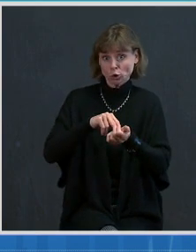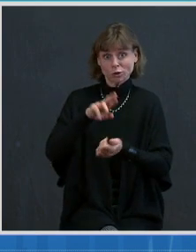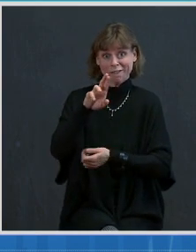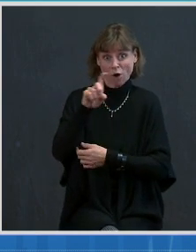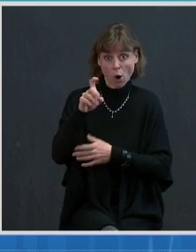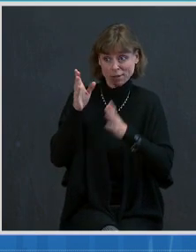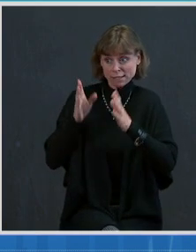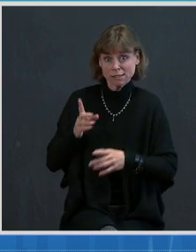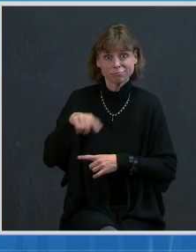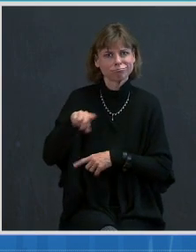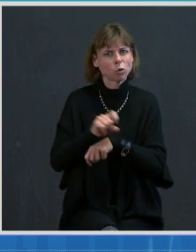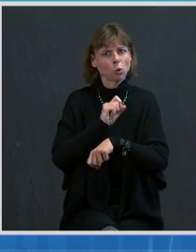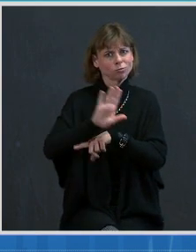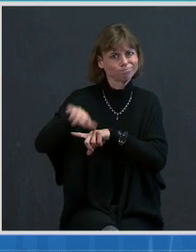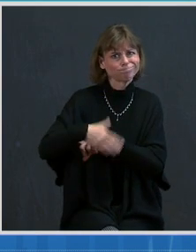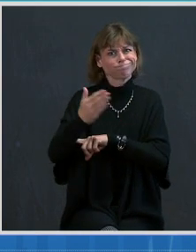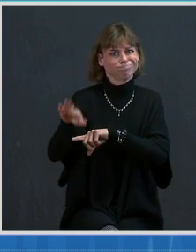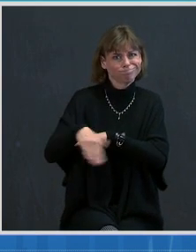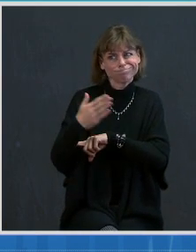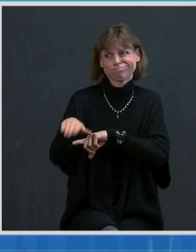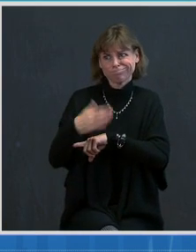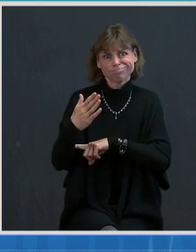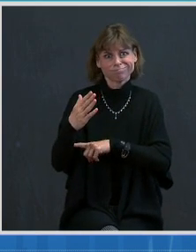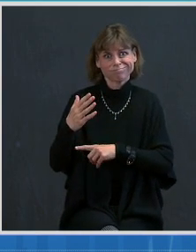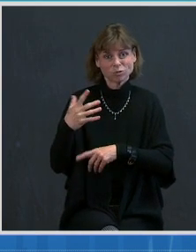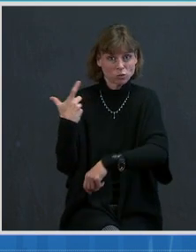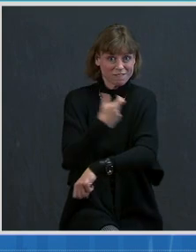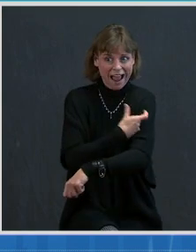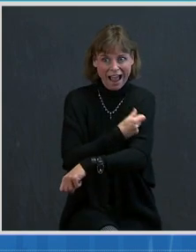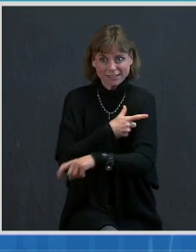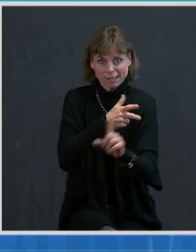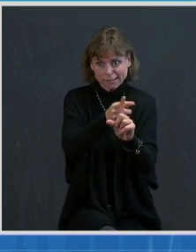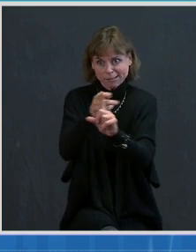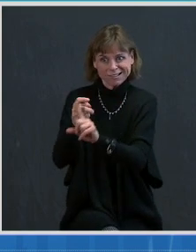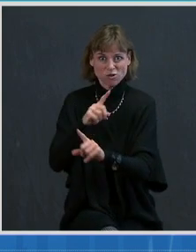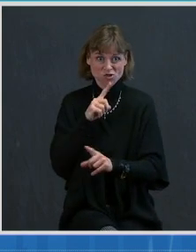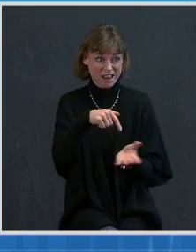clock and vaccinating people with a modest reimbursement.